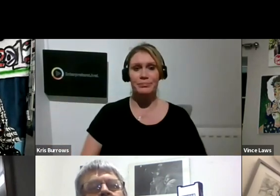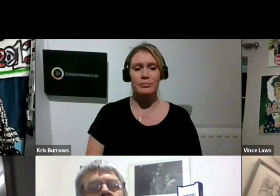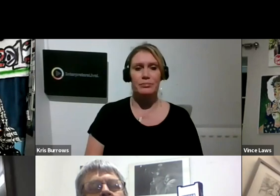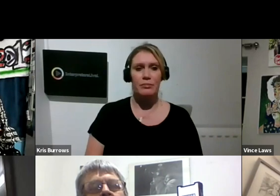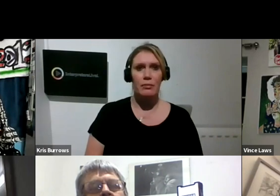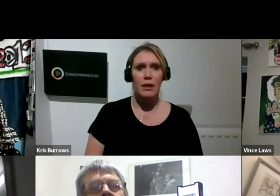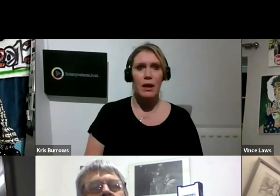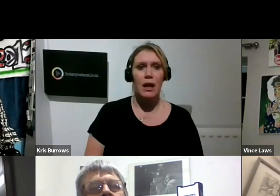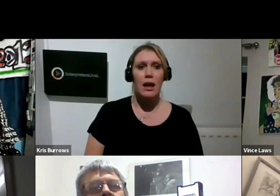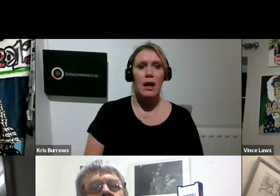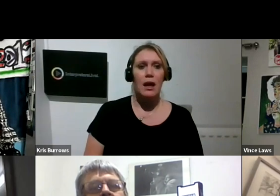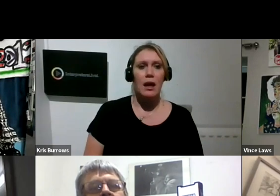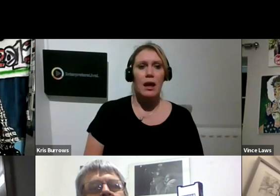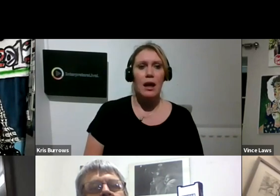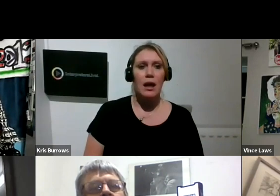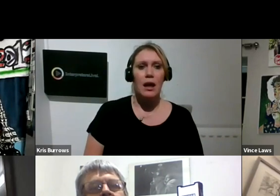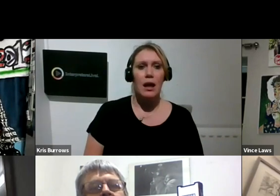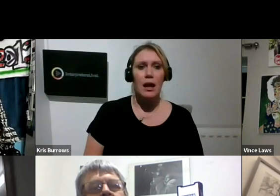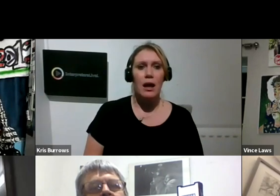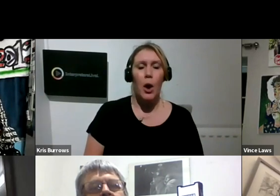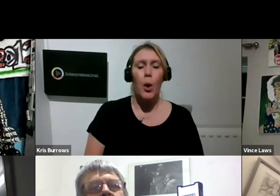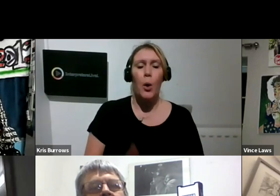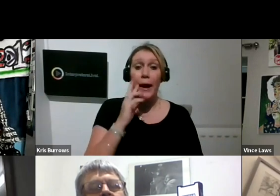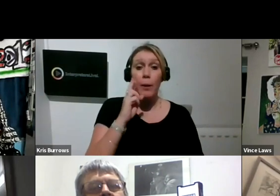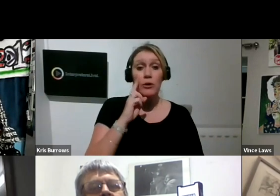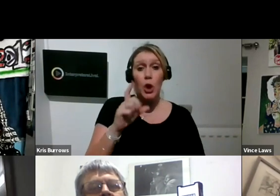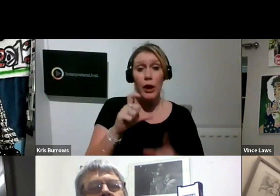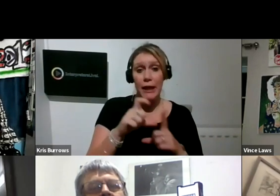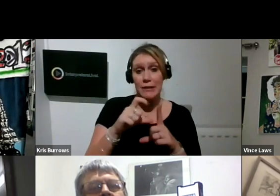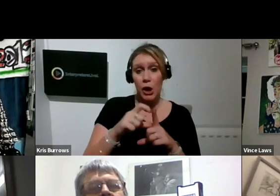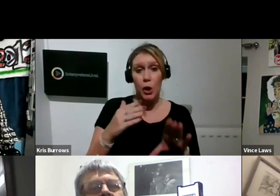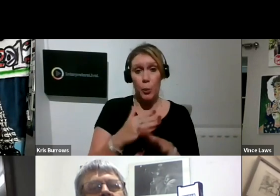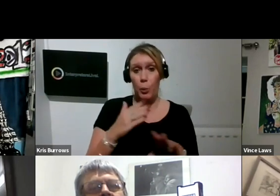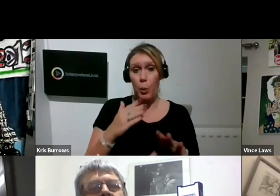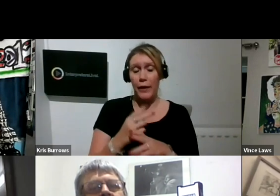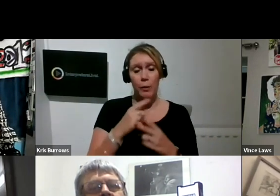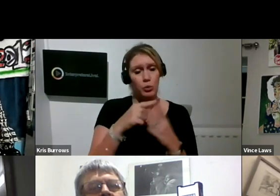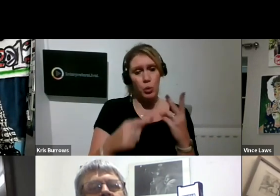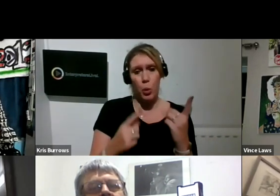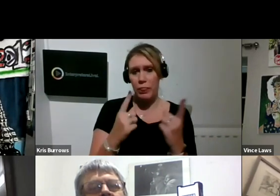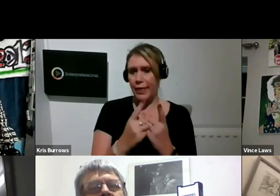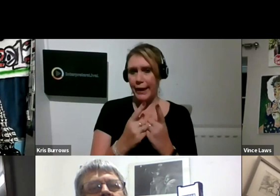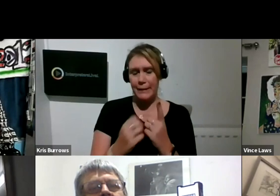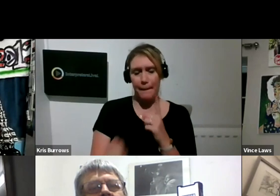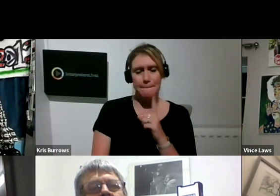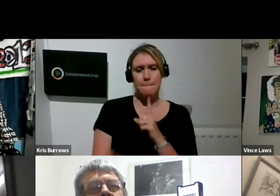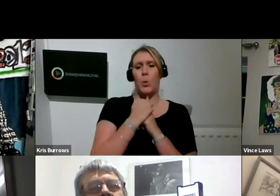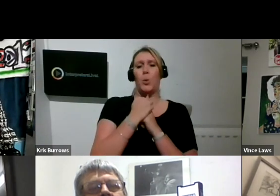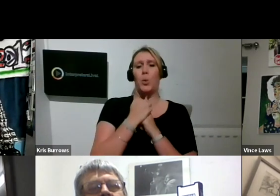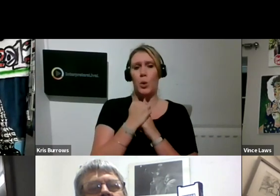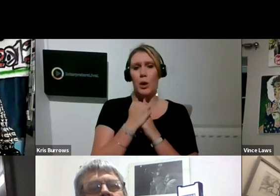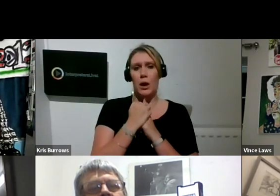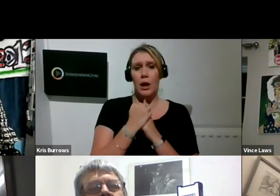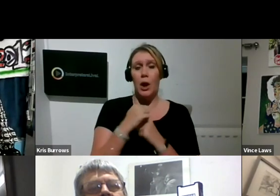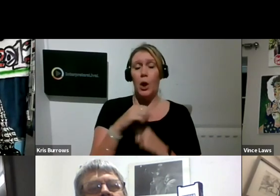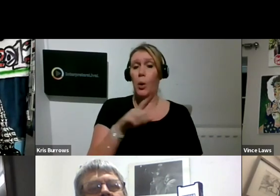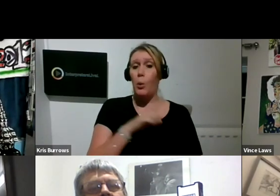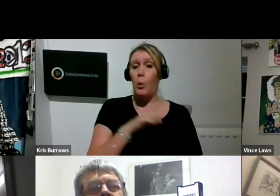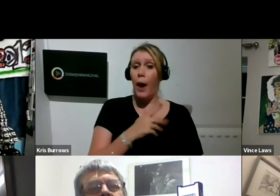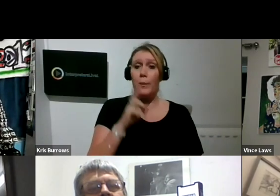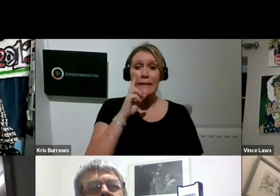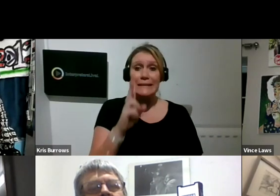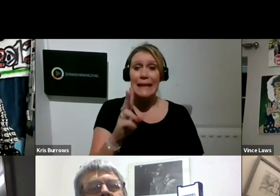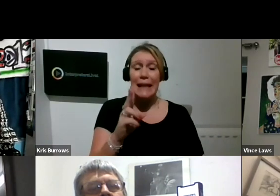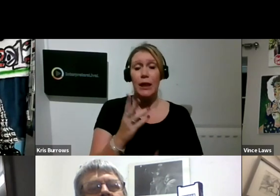Duncan's work, I think two things struck me, because we've been seeing Duncan's work sort of shared on the live streams,